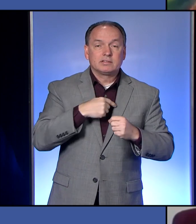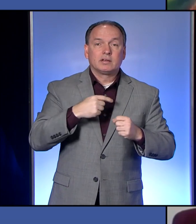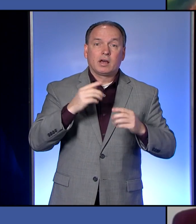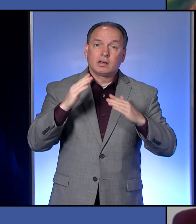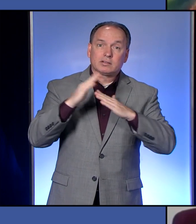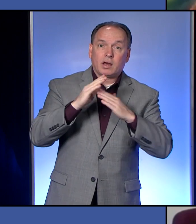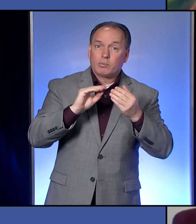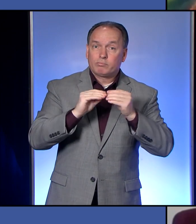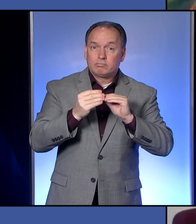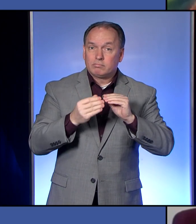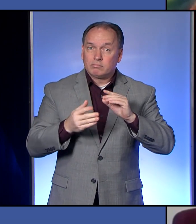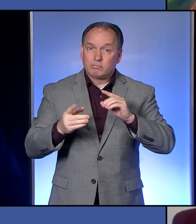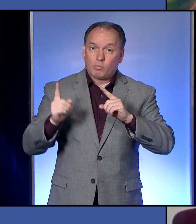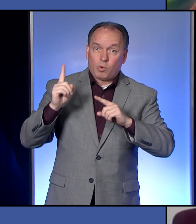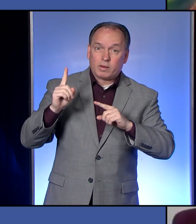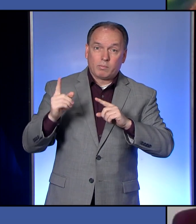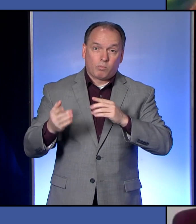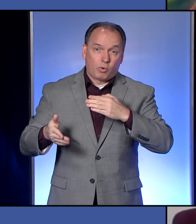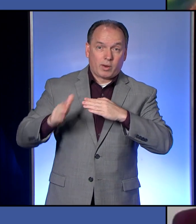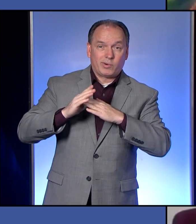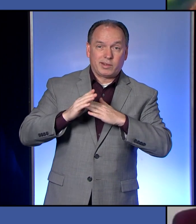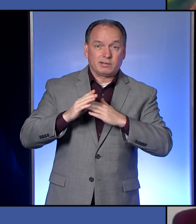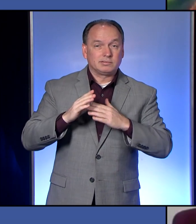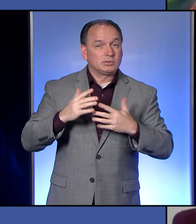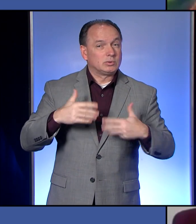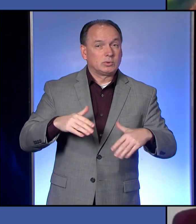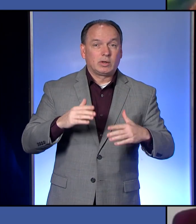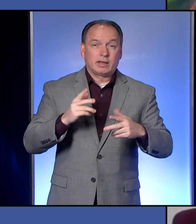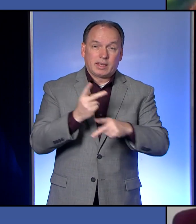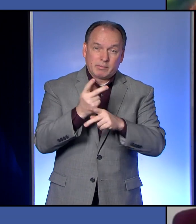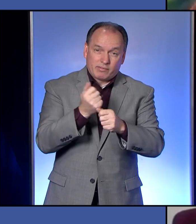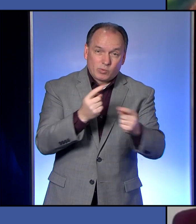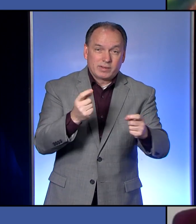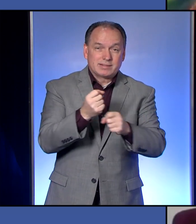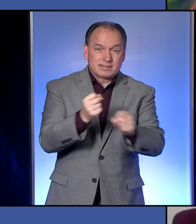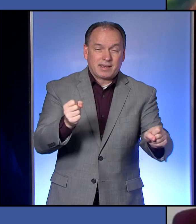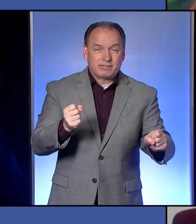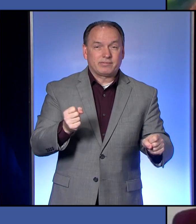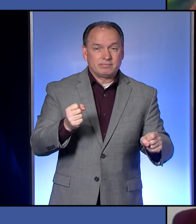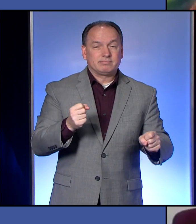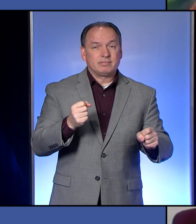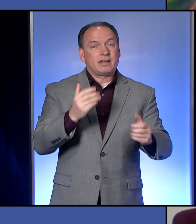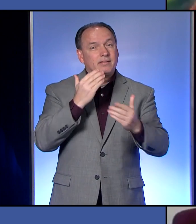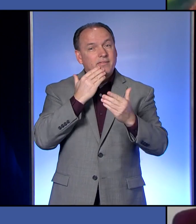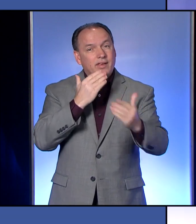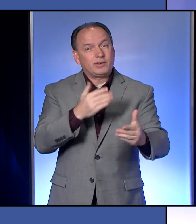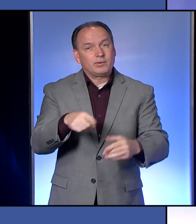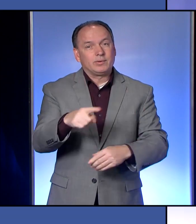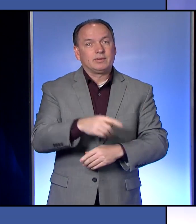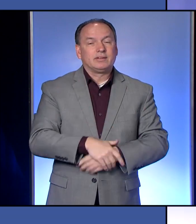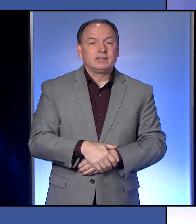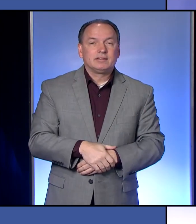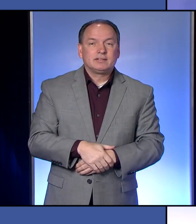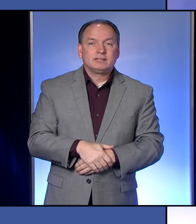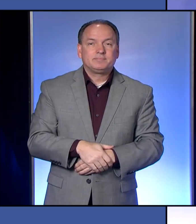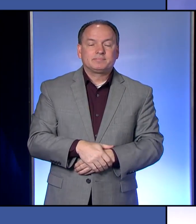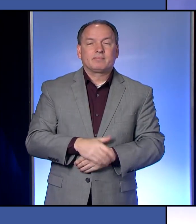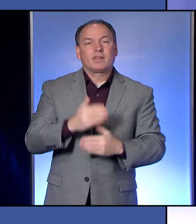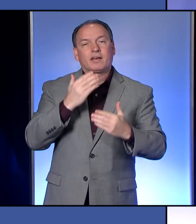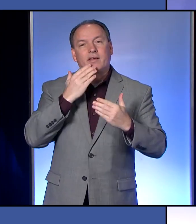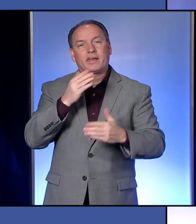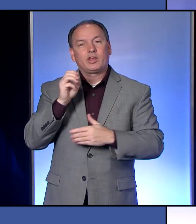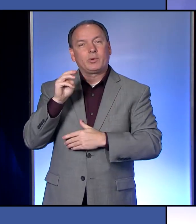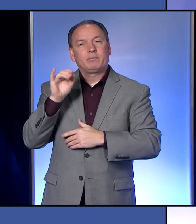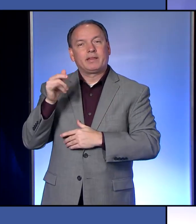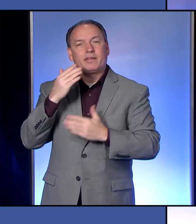is again to keep everyone safe in terms of our patients and our staff, and thank you. Thank you, Emily, and